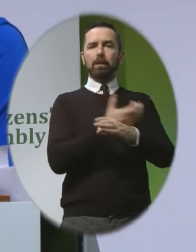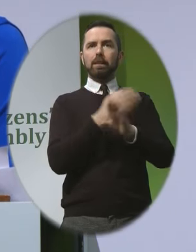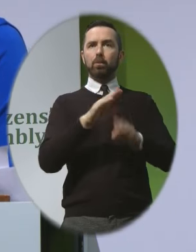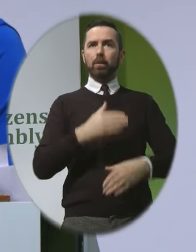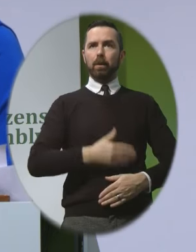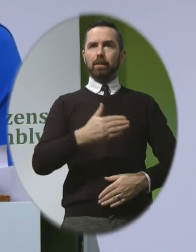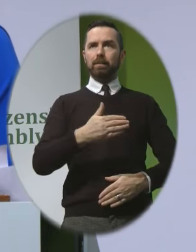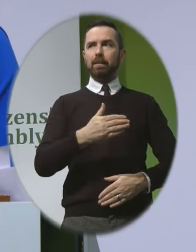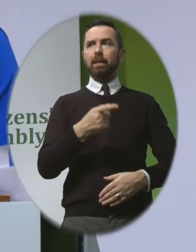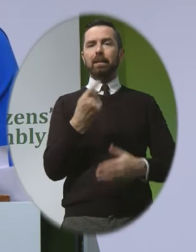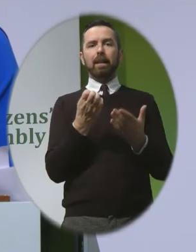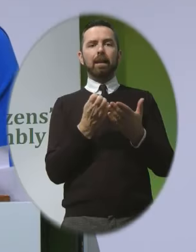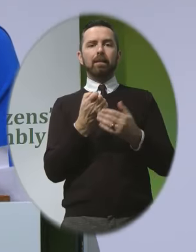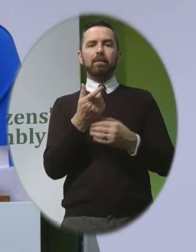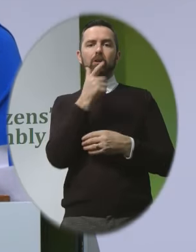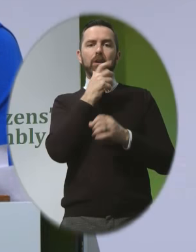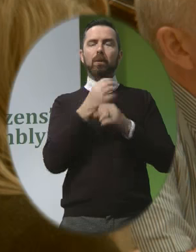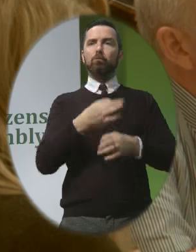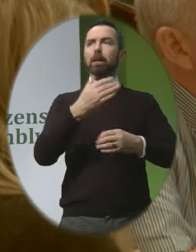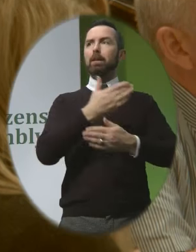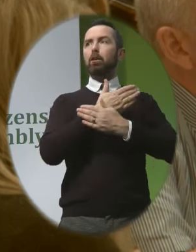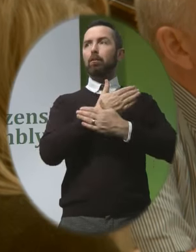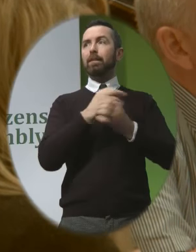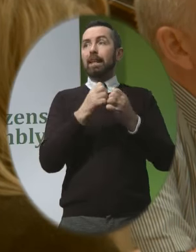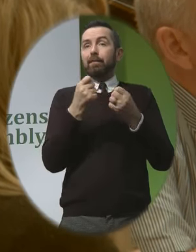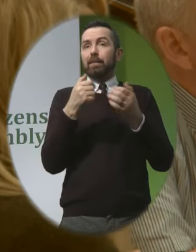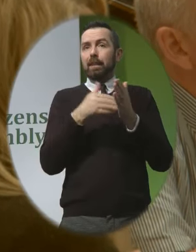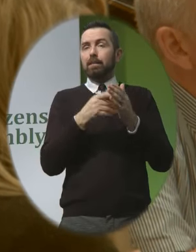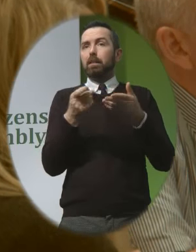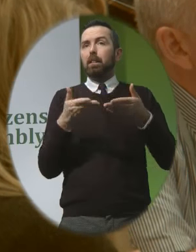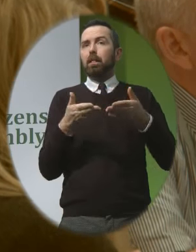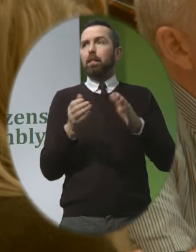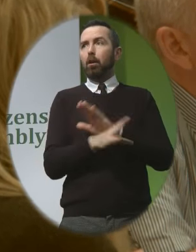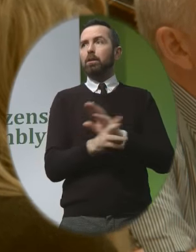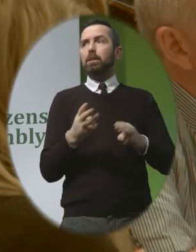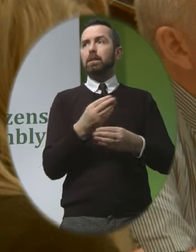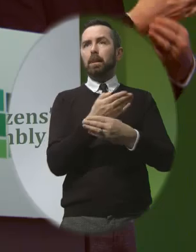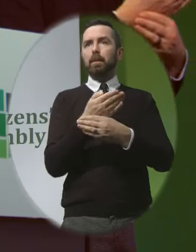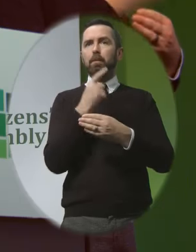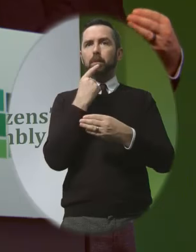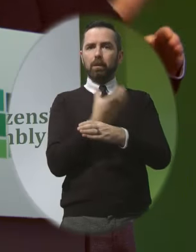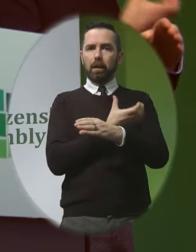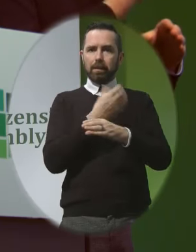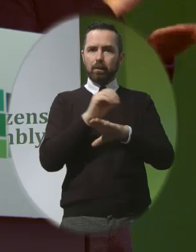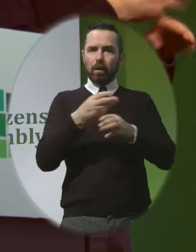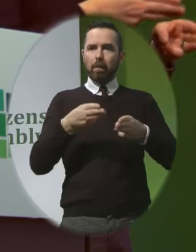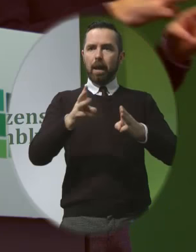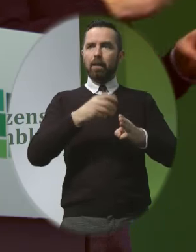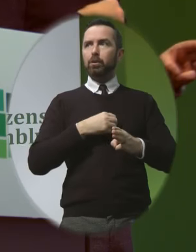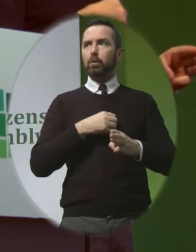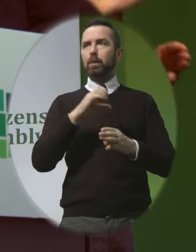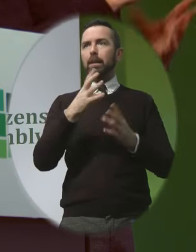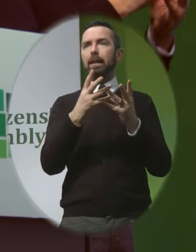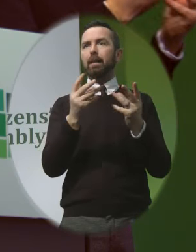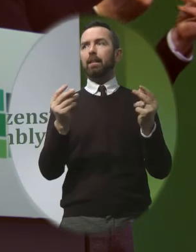great love despite their loss and find the time together is a pathway to healing so there is a better